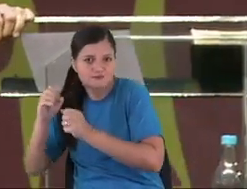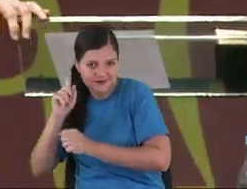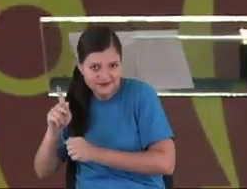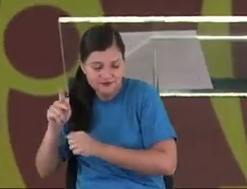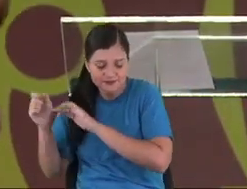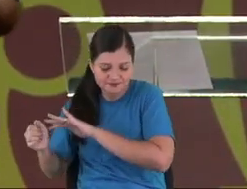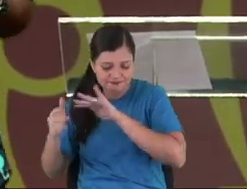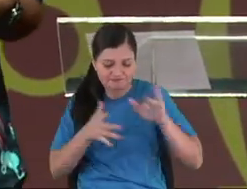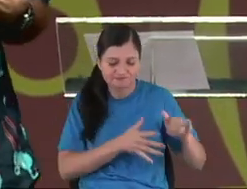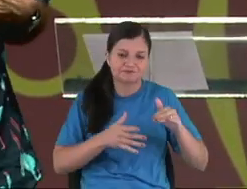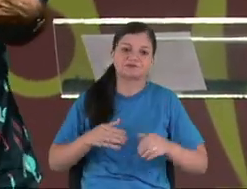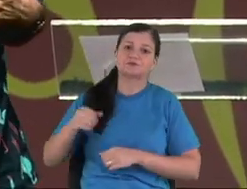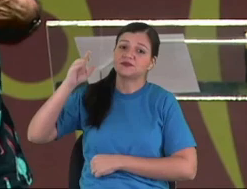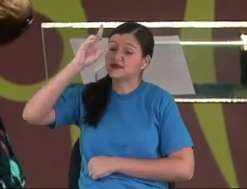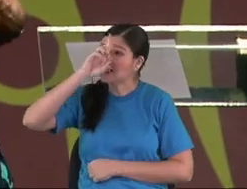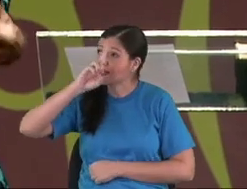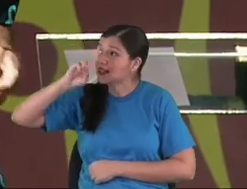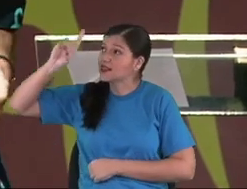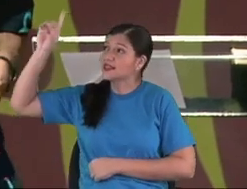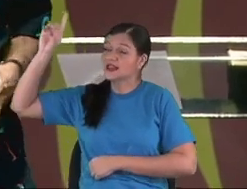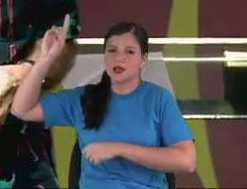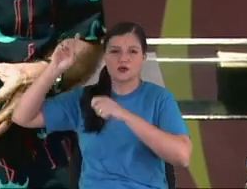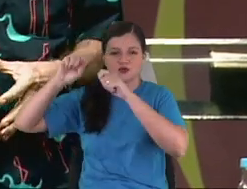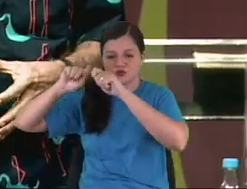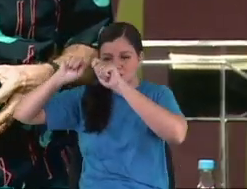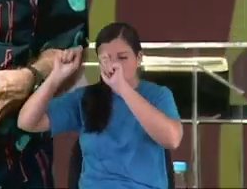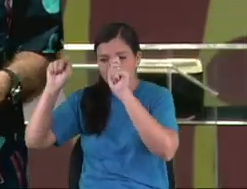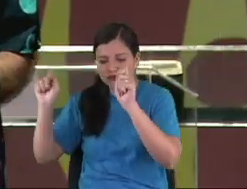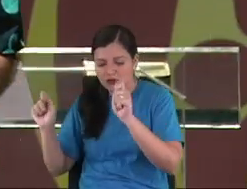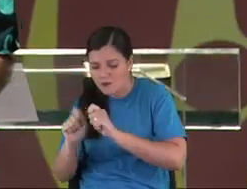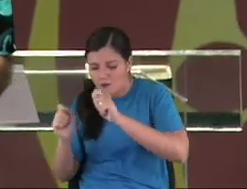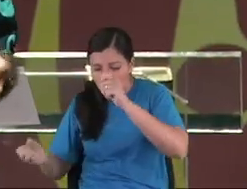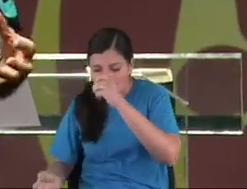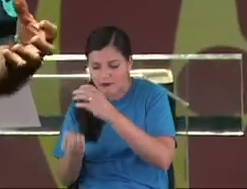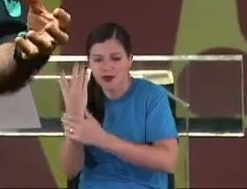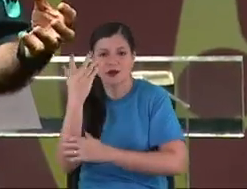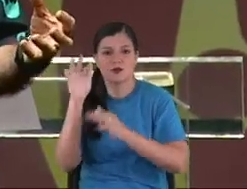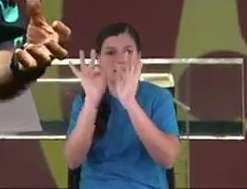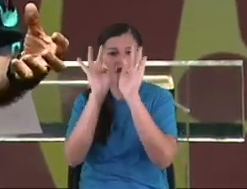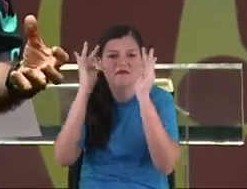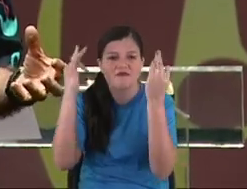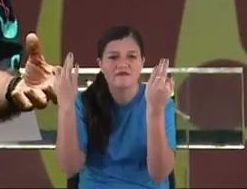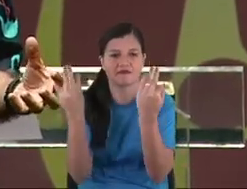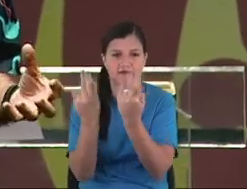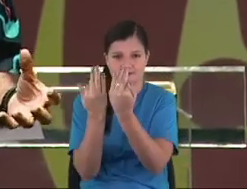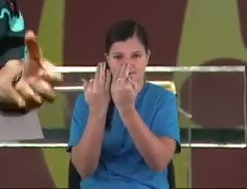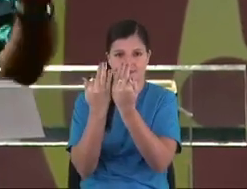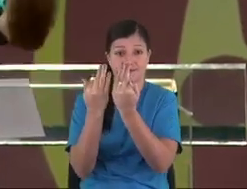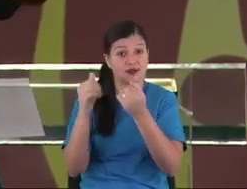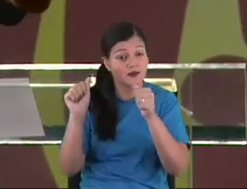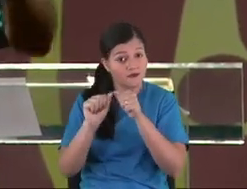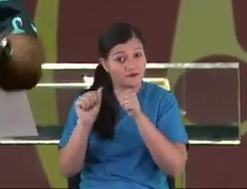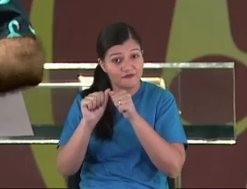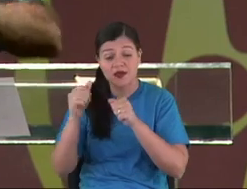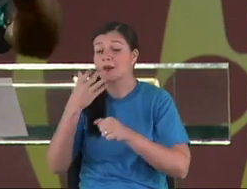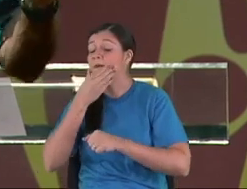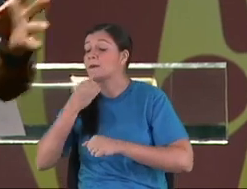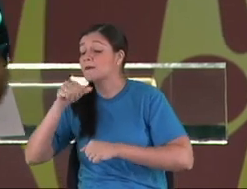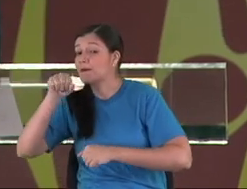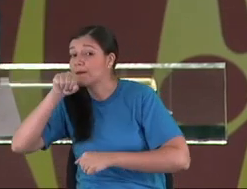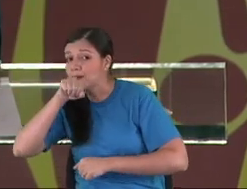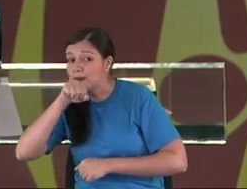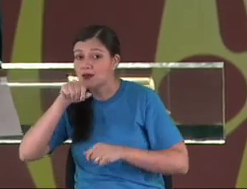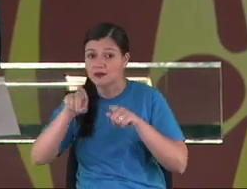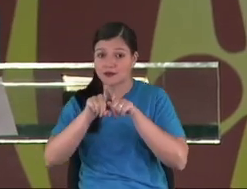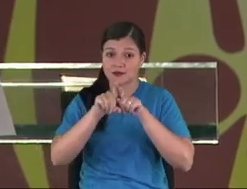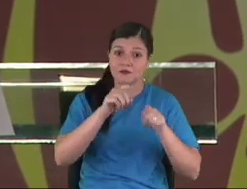God, when He made the family, He made father and mother.